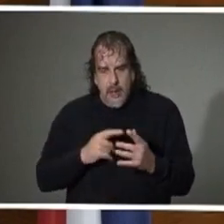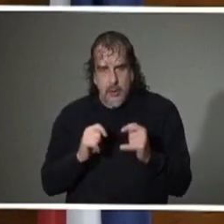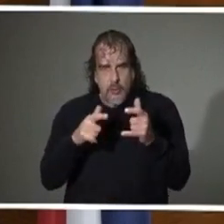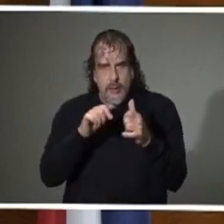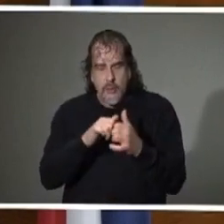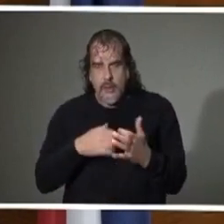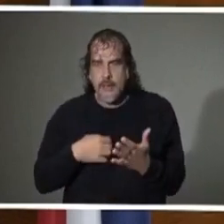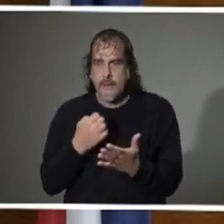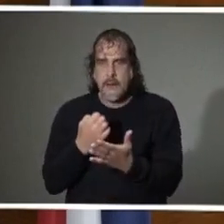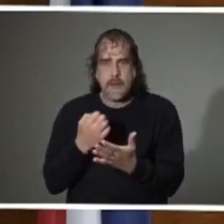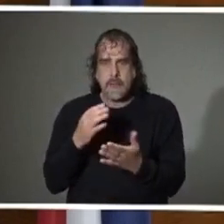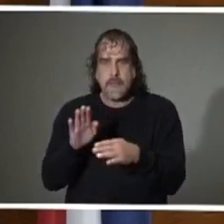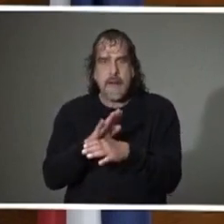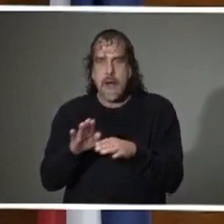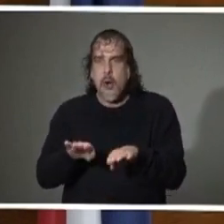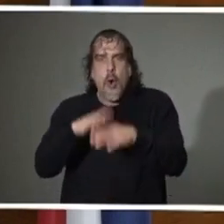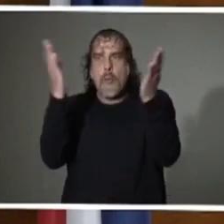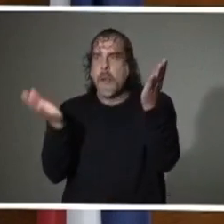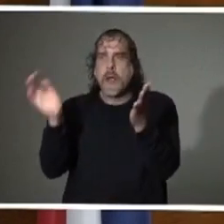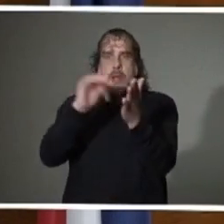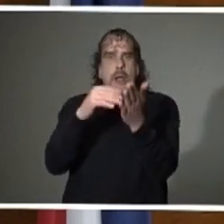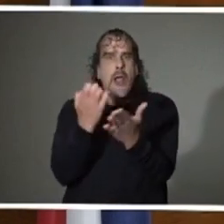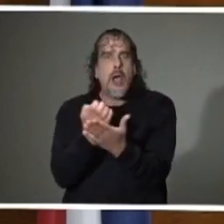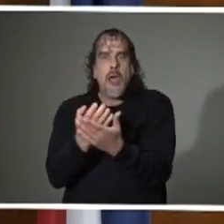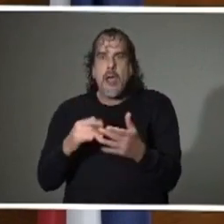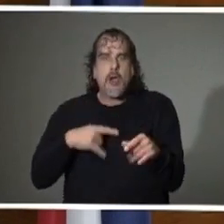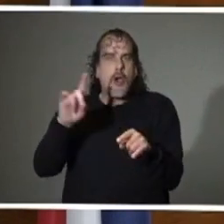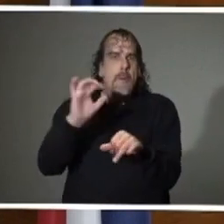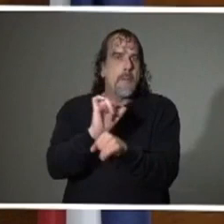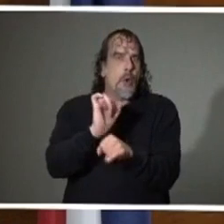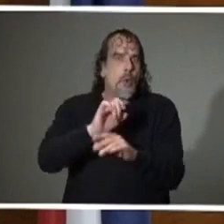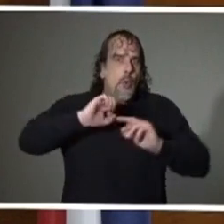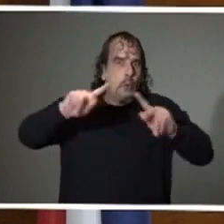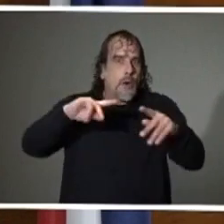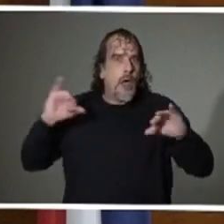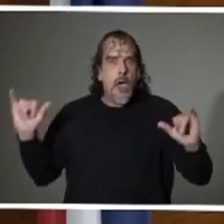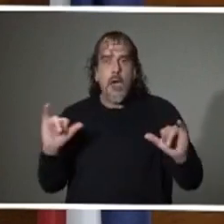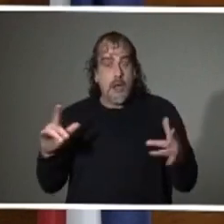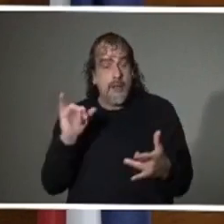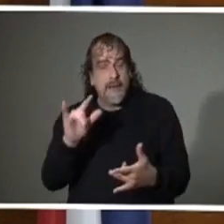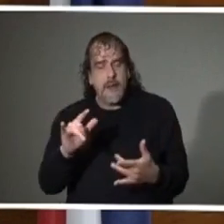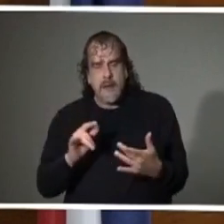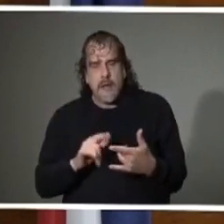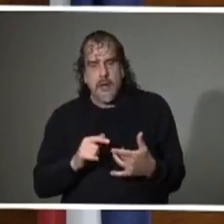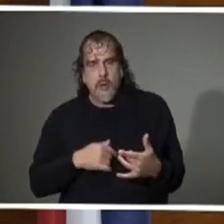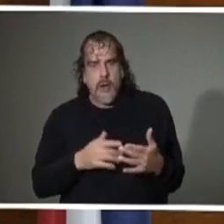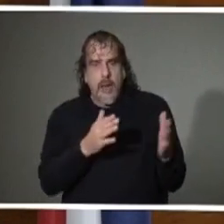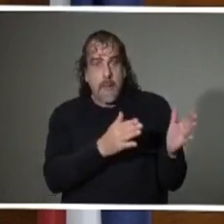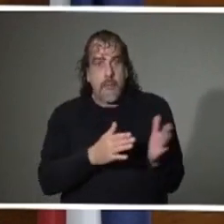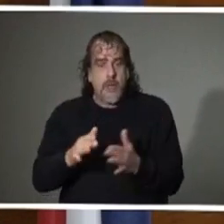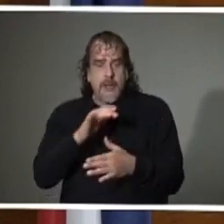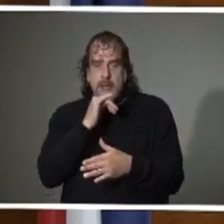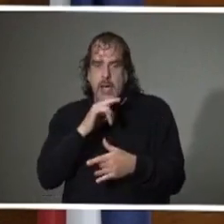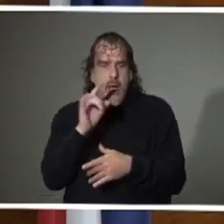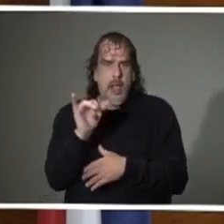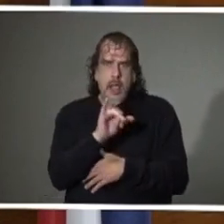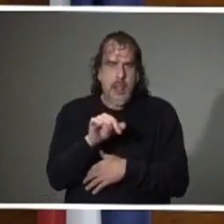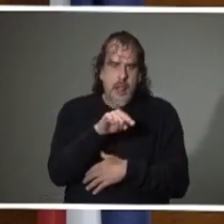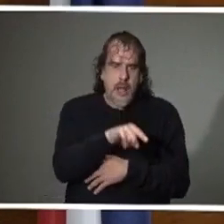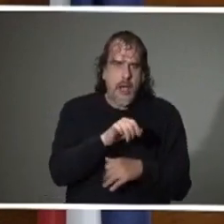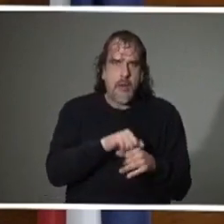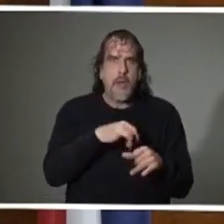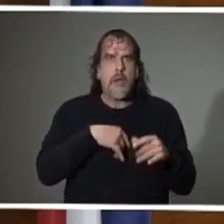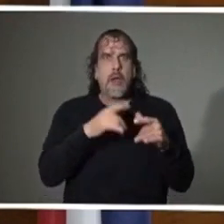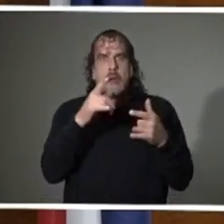economy back open. We are also planning contingencies, not unlike what we planned in terms of these facilities